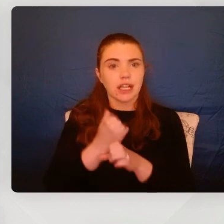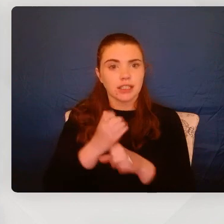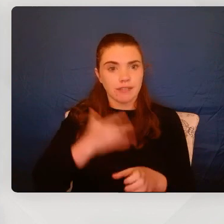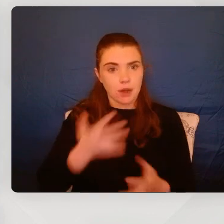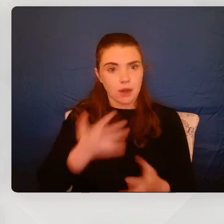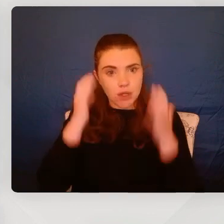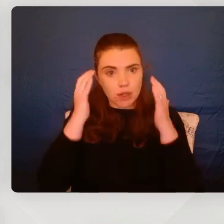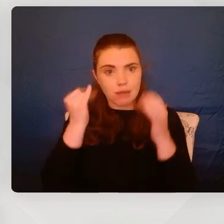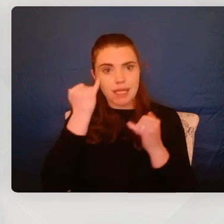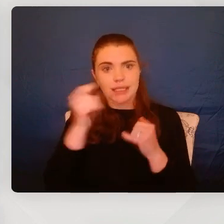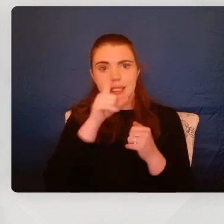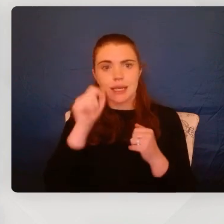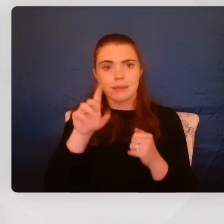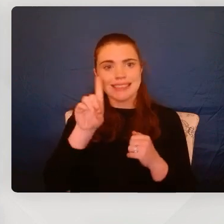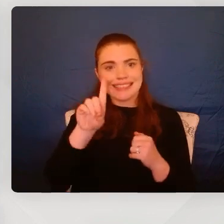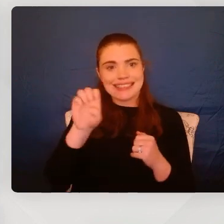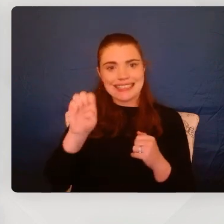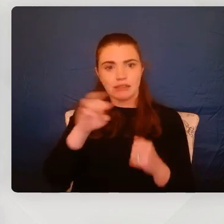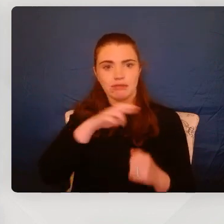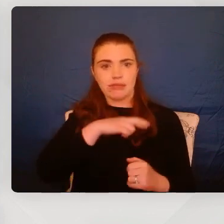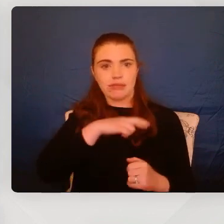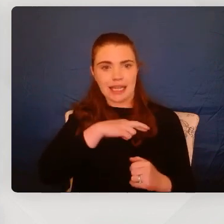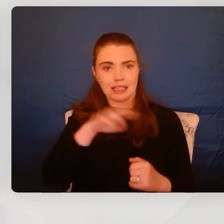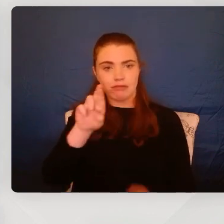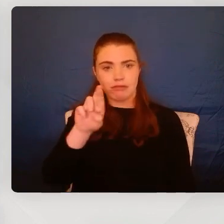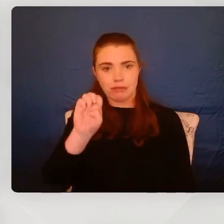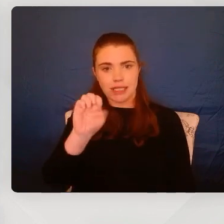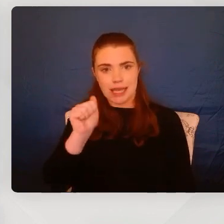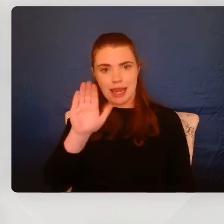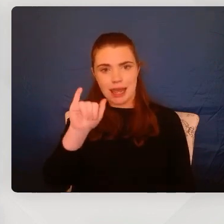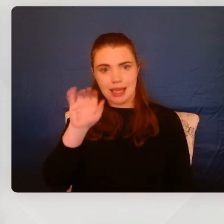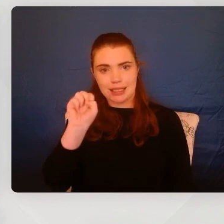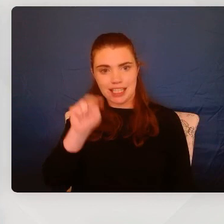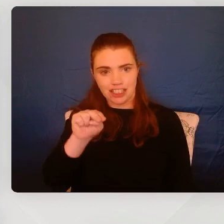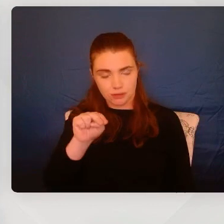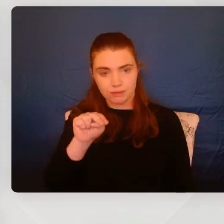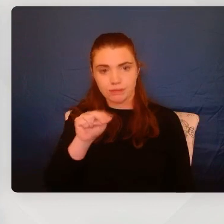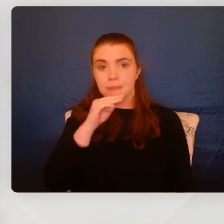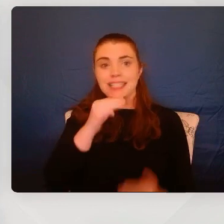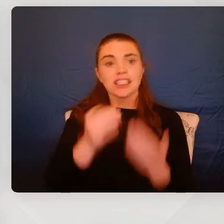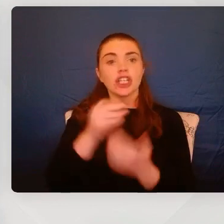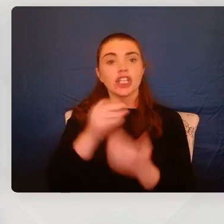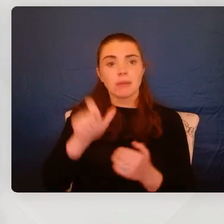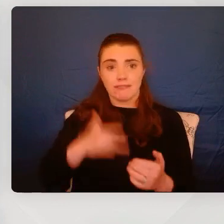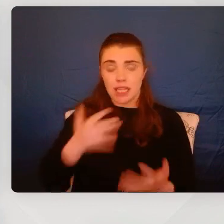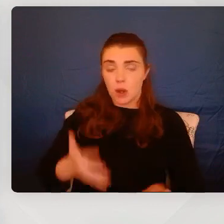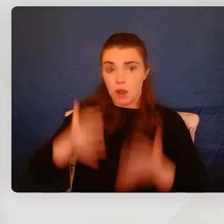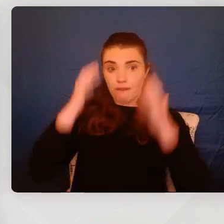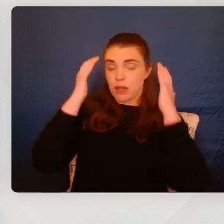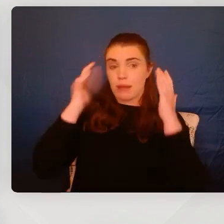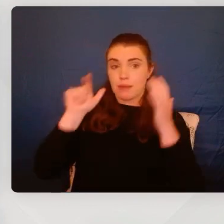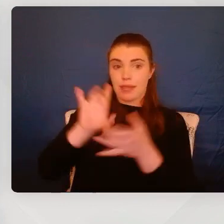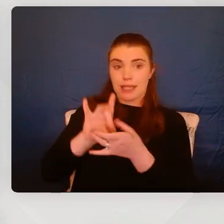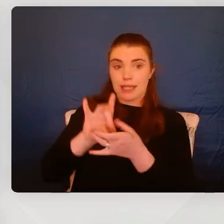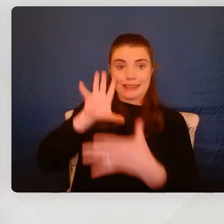idea called derealisation. What happens in that scenario is the young person feels so overwhelmed that they disconnect